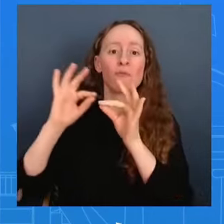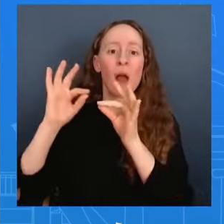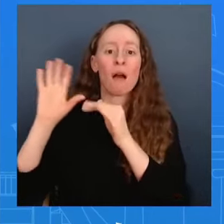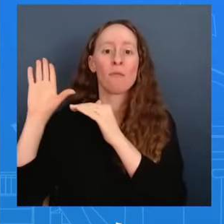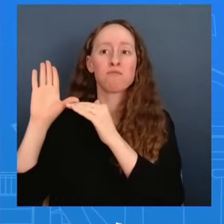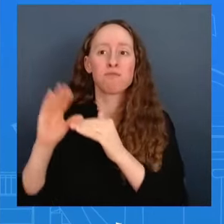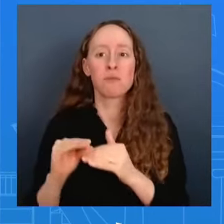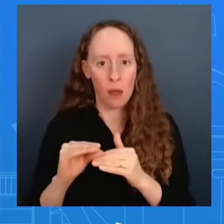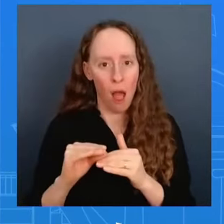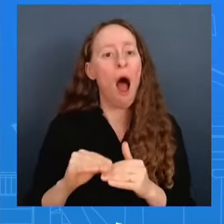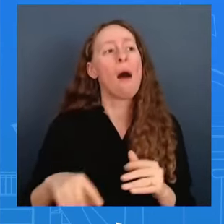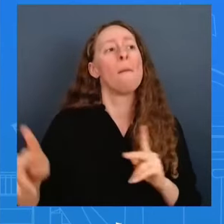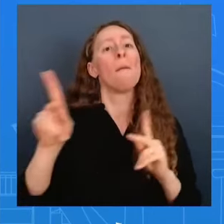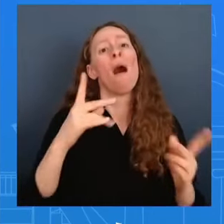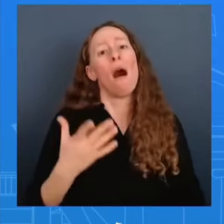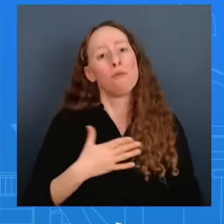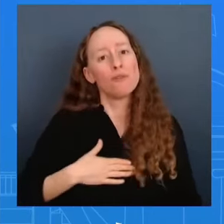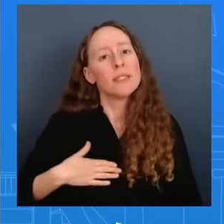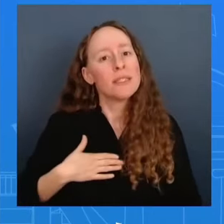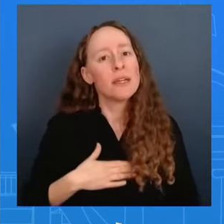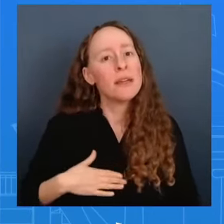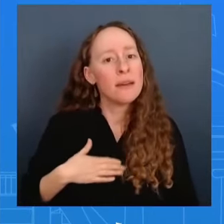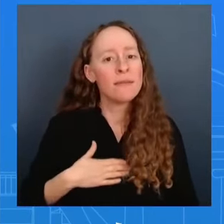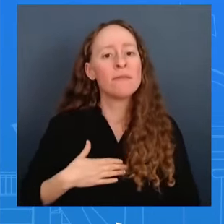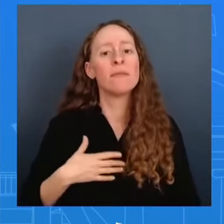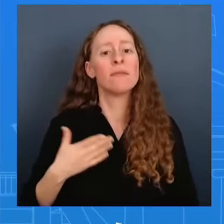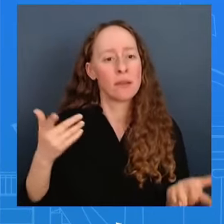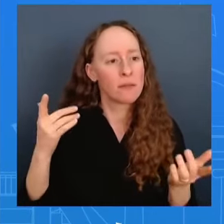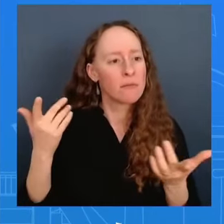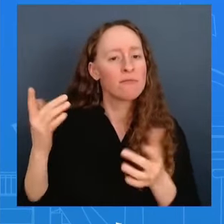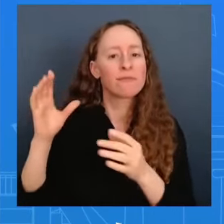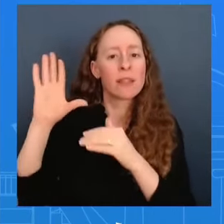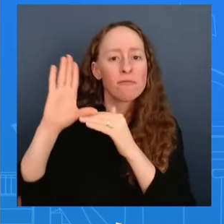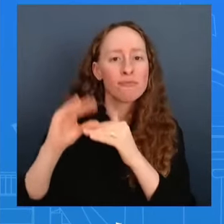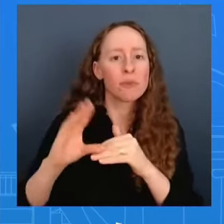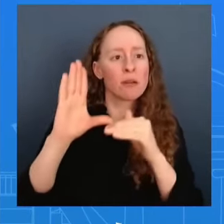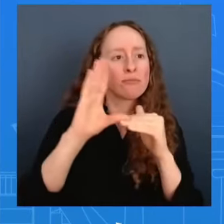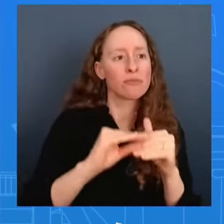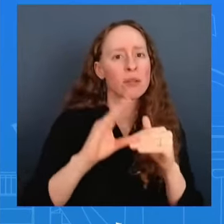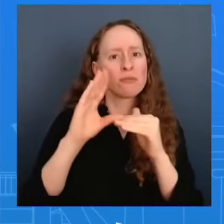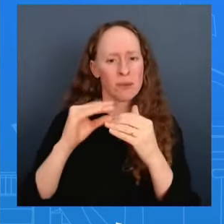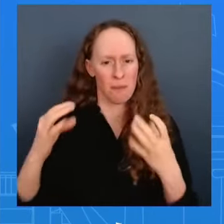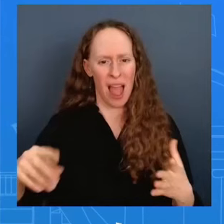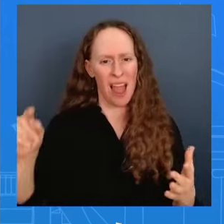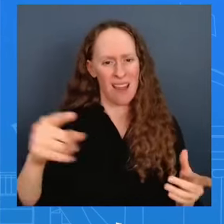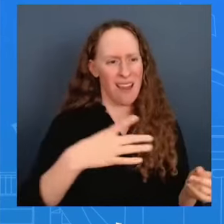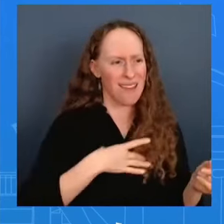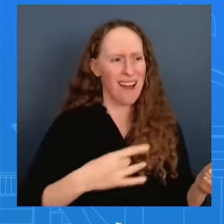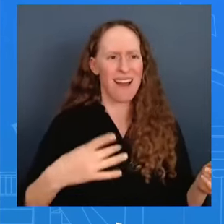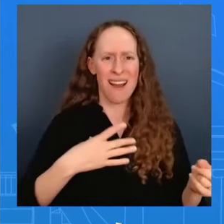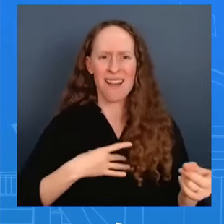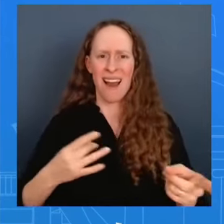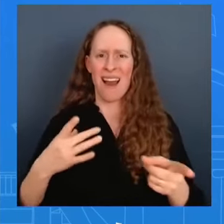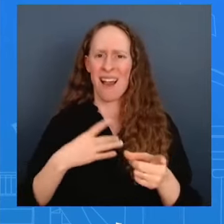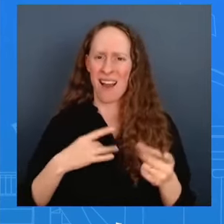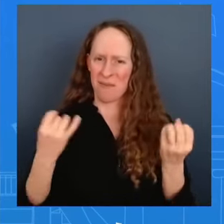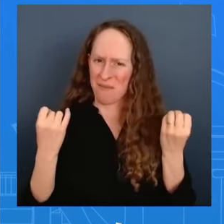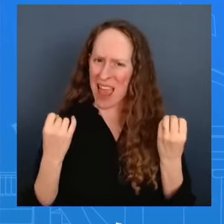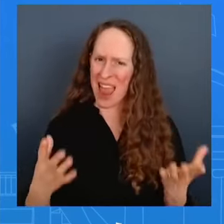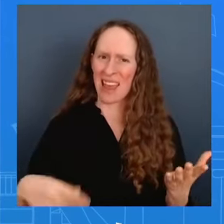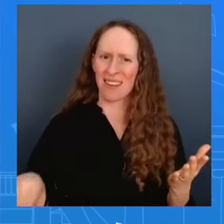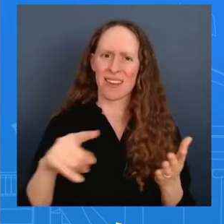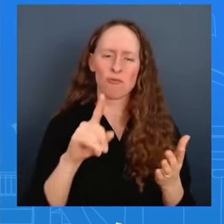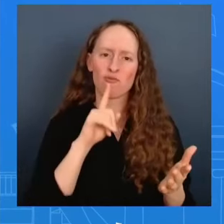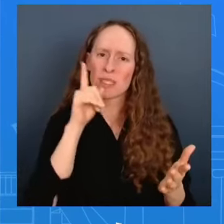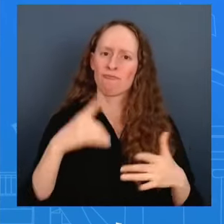so what the president is actually doing is popular with what majority of americans want to do even in